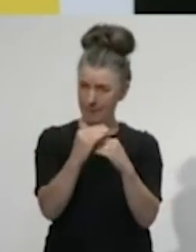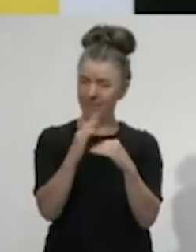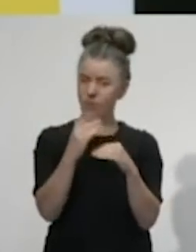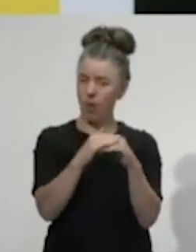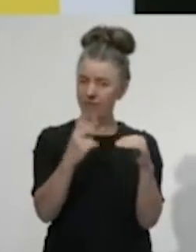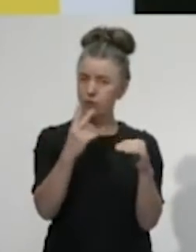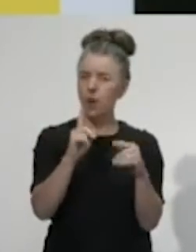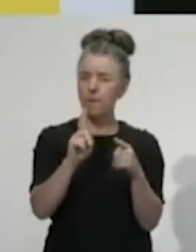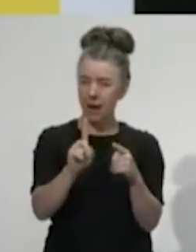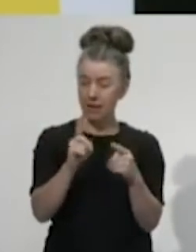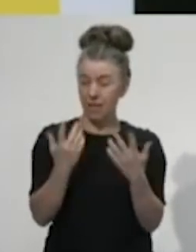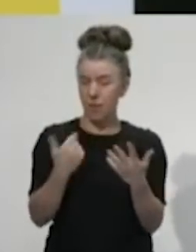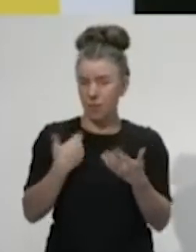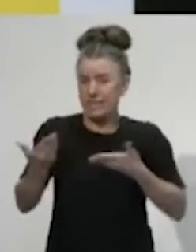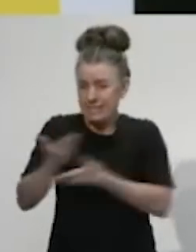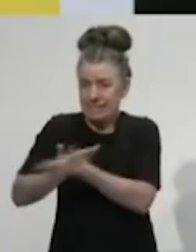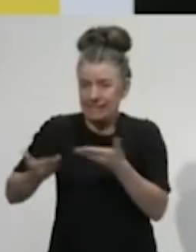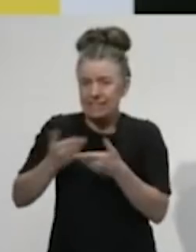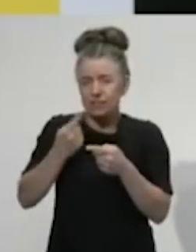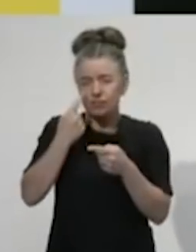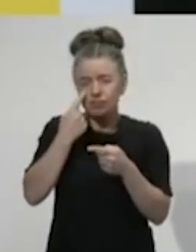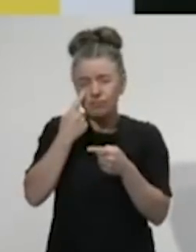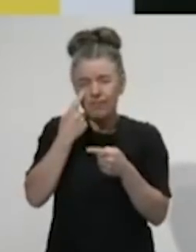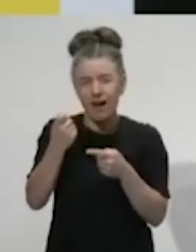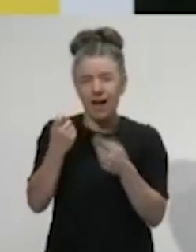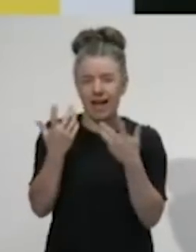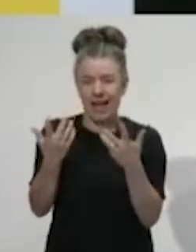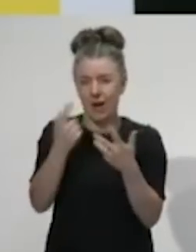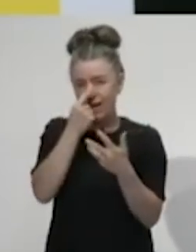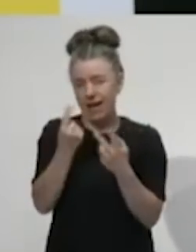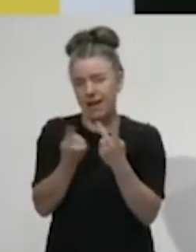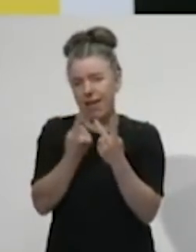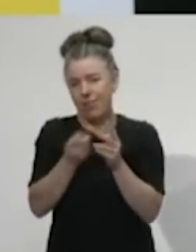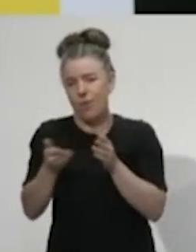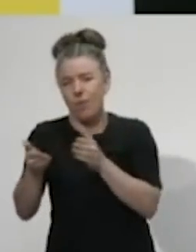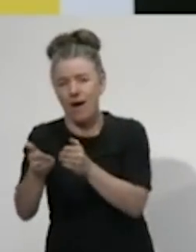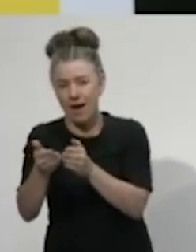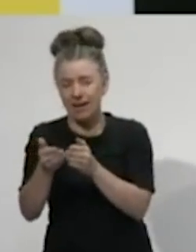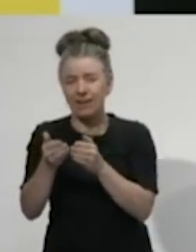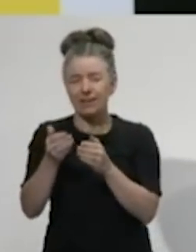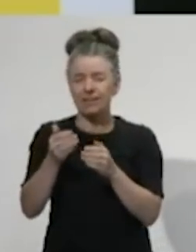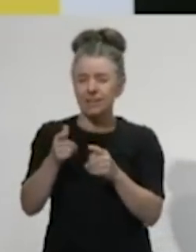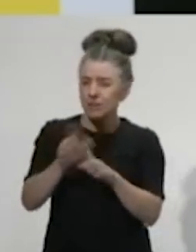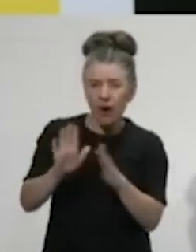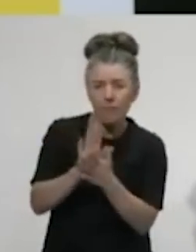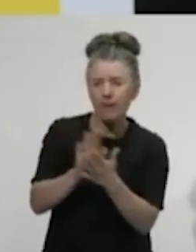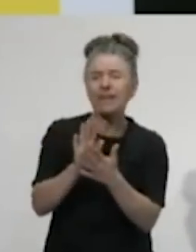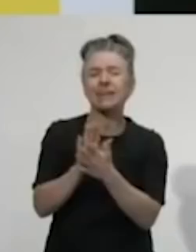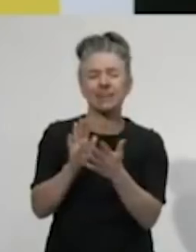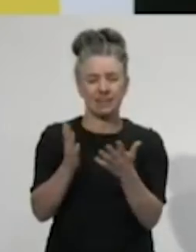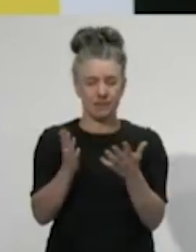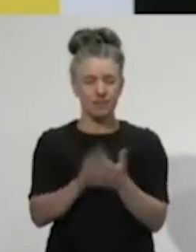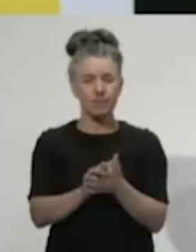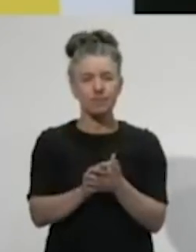but we are working hard to see if we can find ways to accommodate some of the concerns that are being raised within the